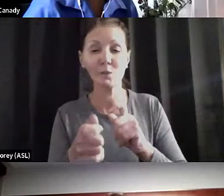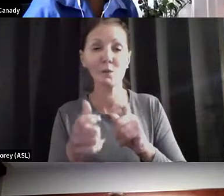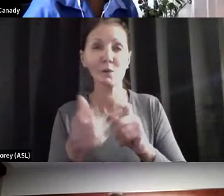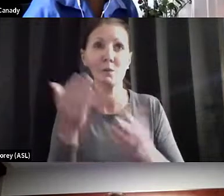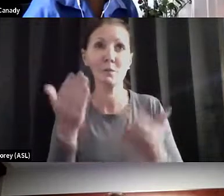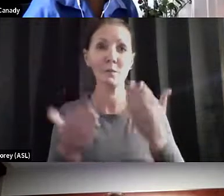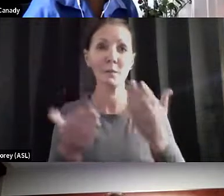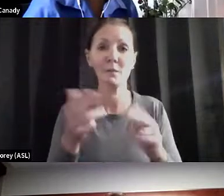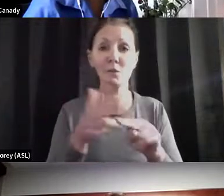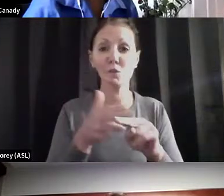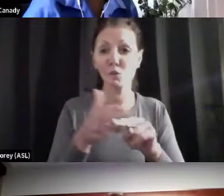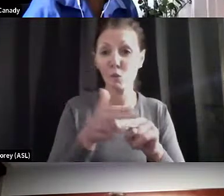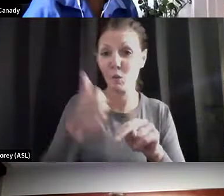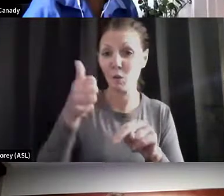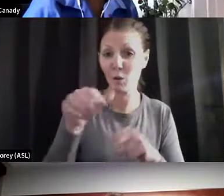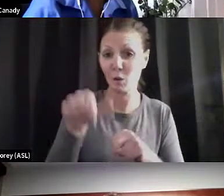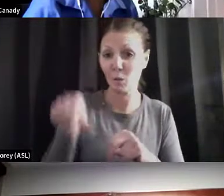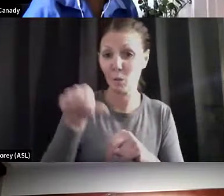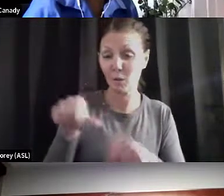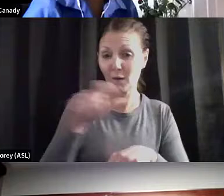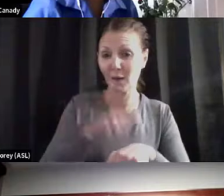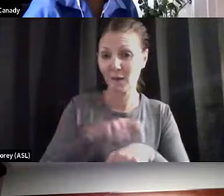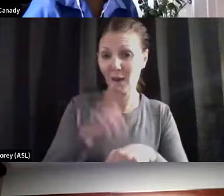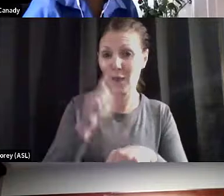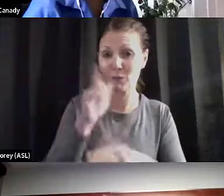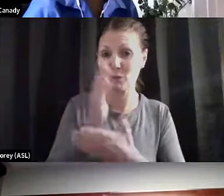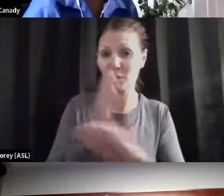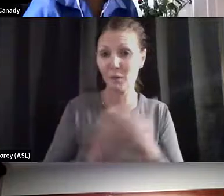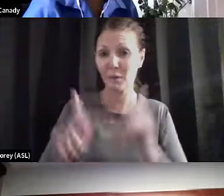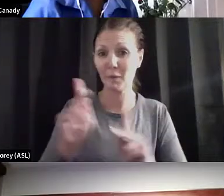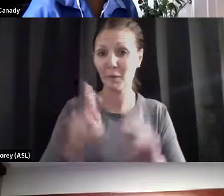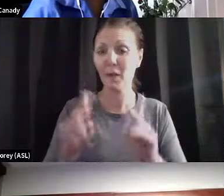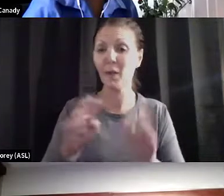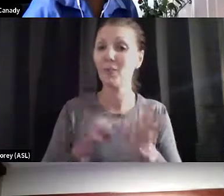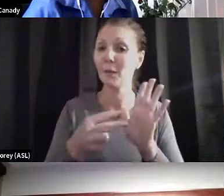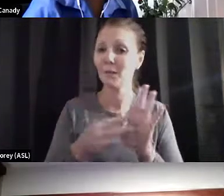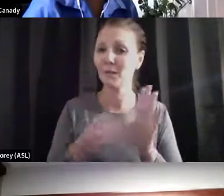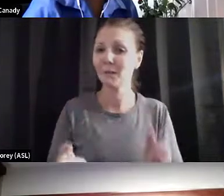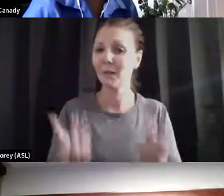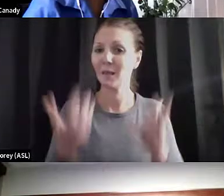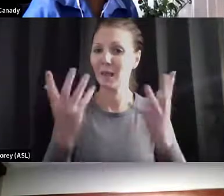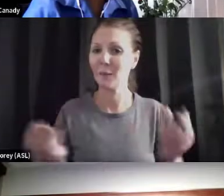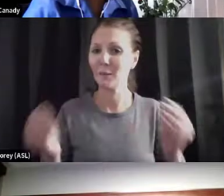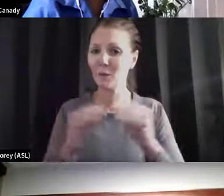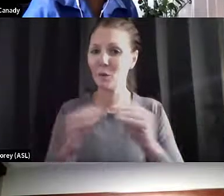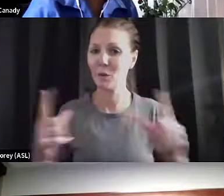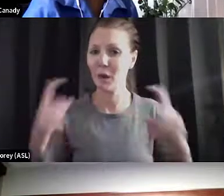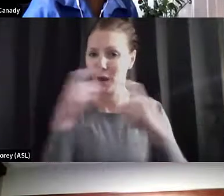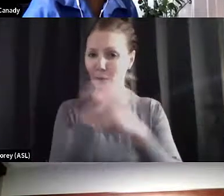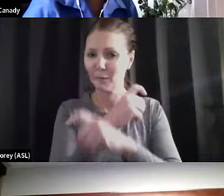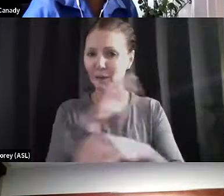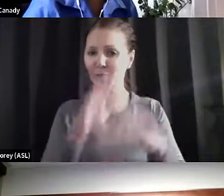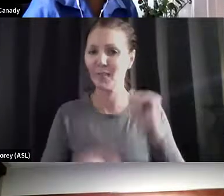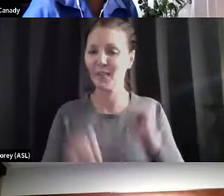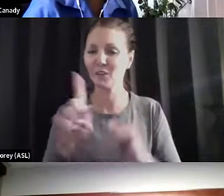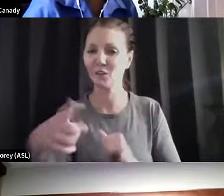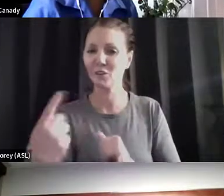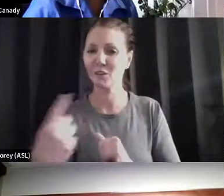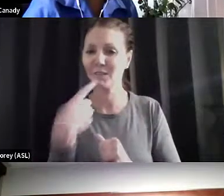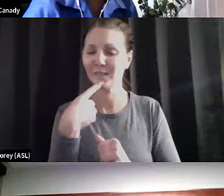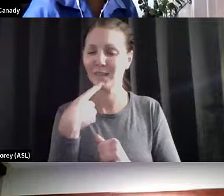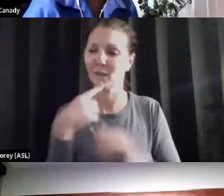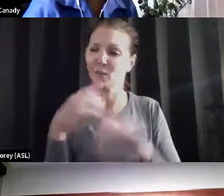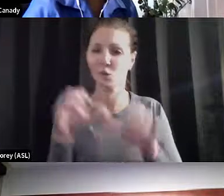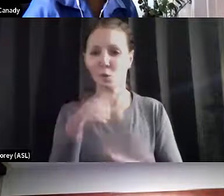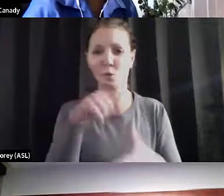shorter quarantine periods for some folks, that means that there's a lot more complexity to it than just saying, just do X,